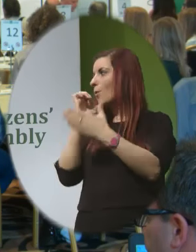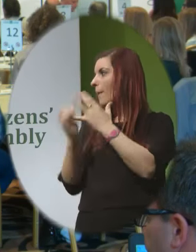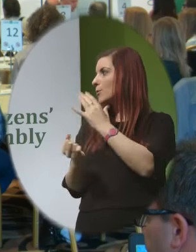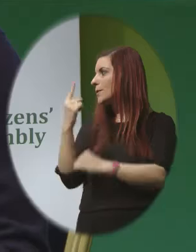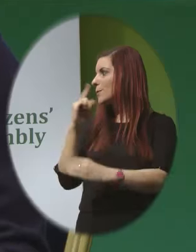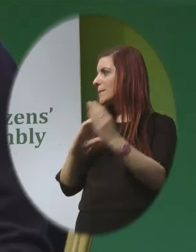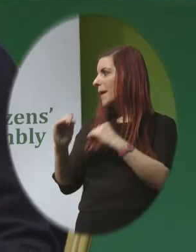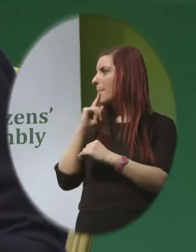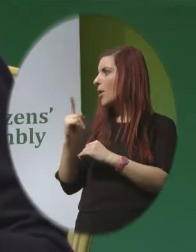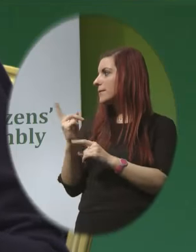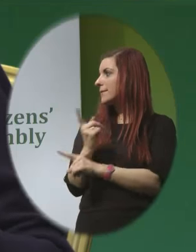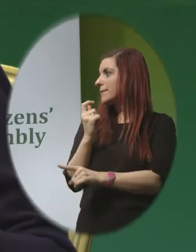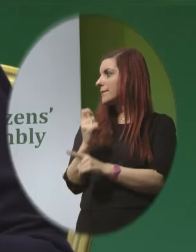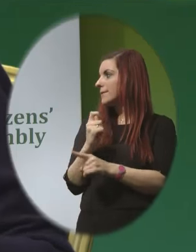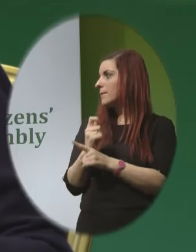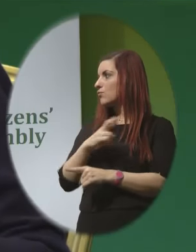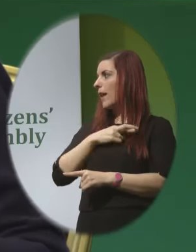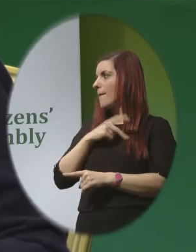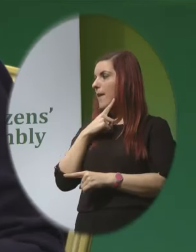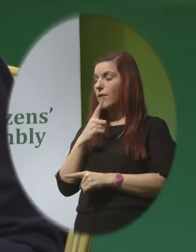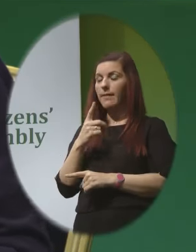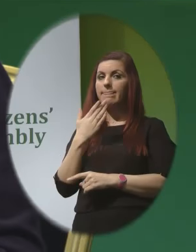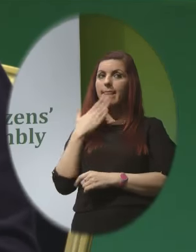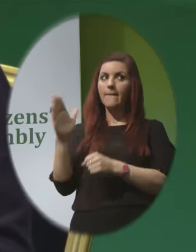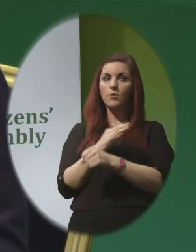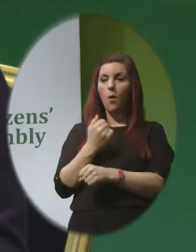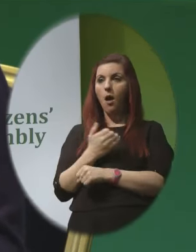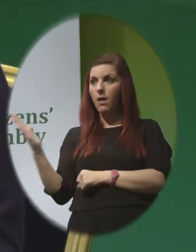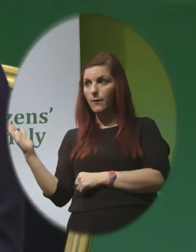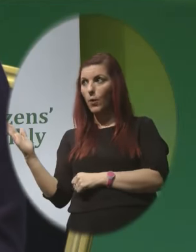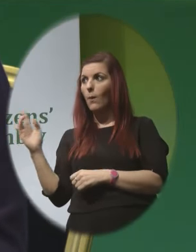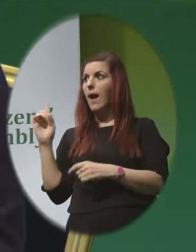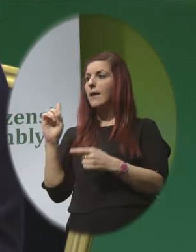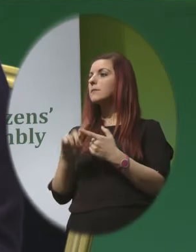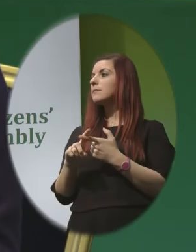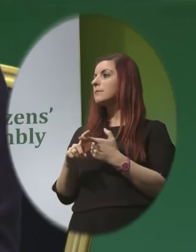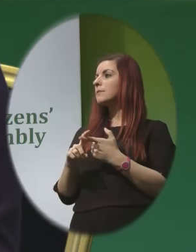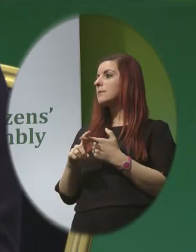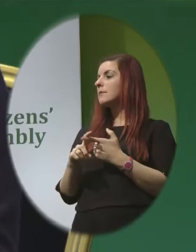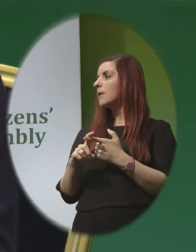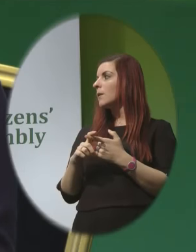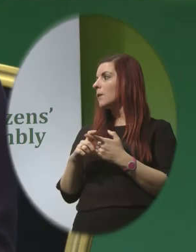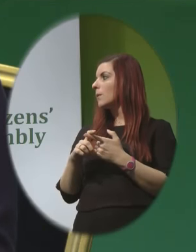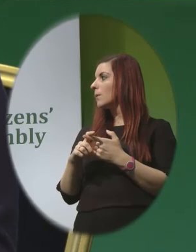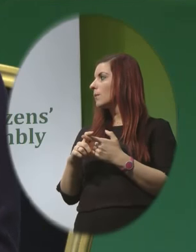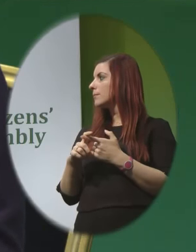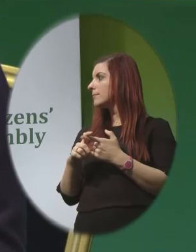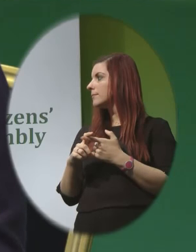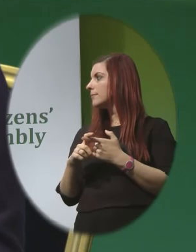But in any event I'm very grateful to all of you And we will benefit from